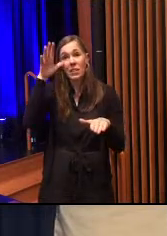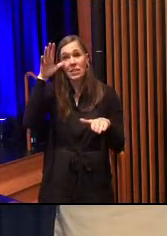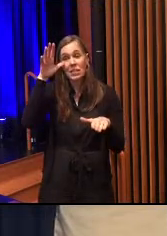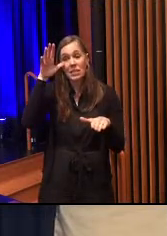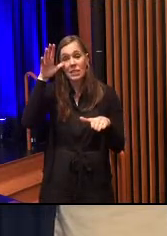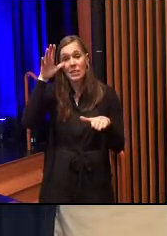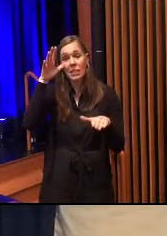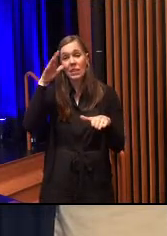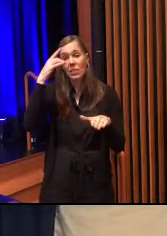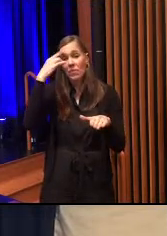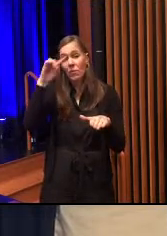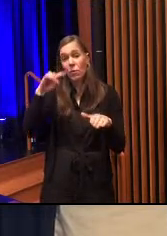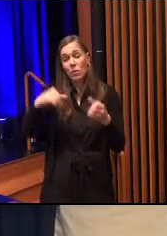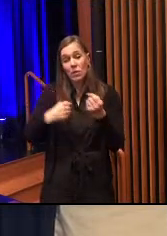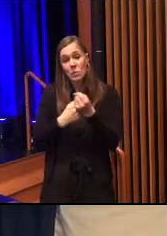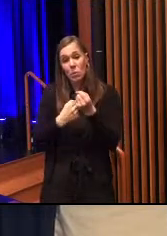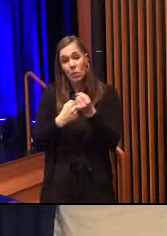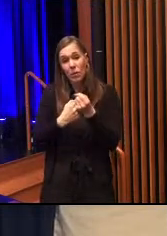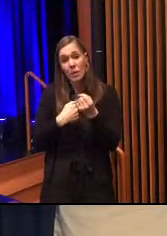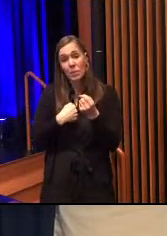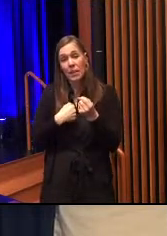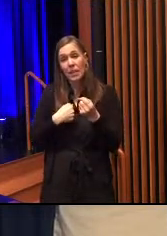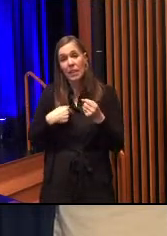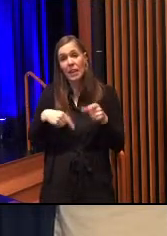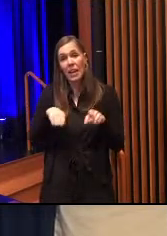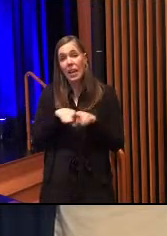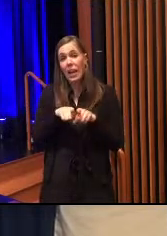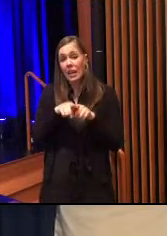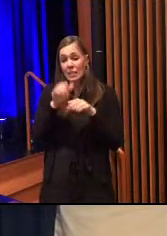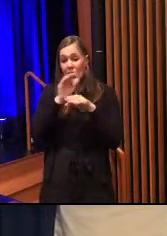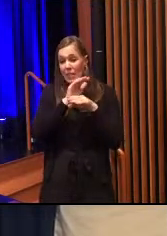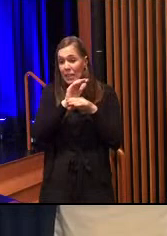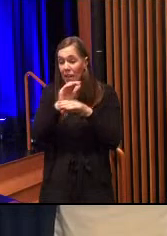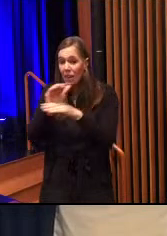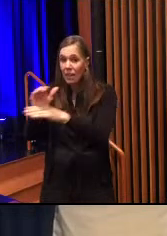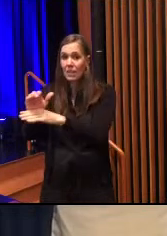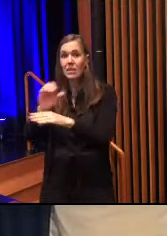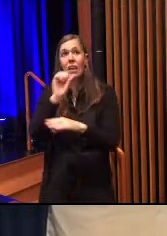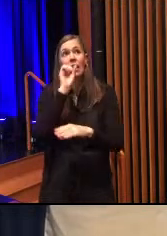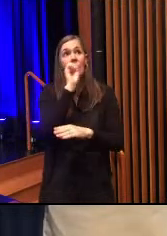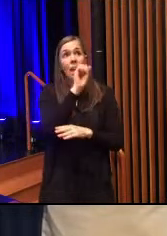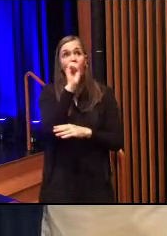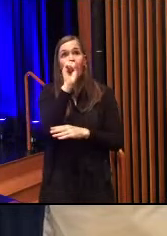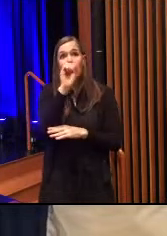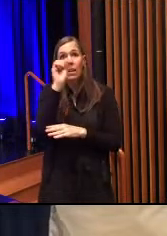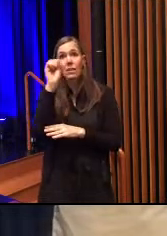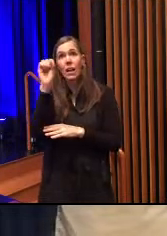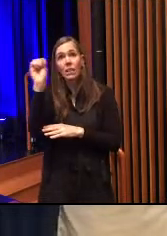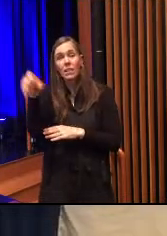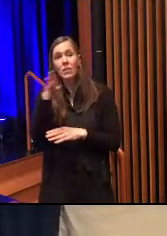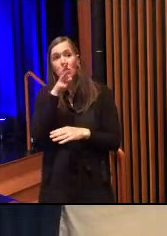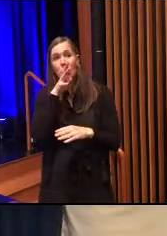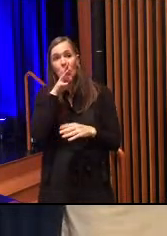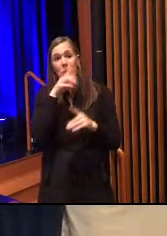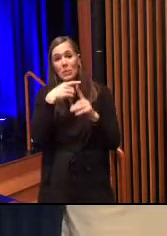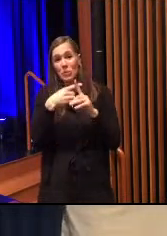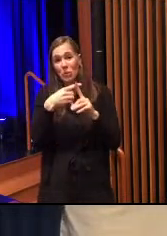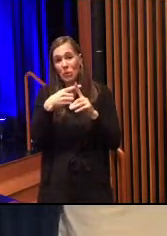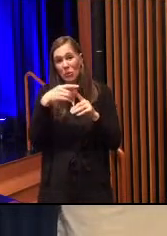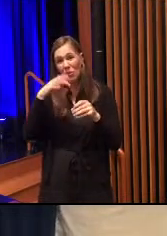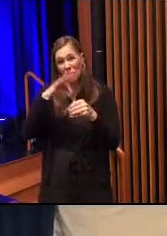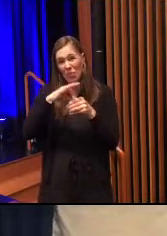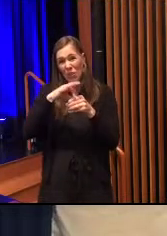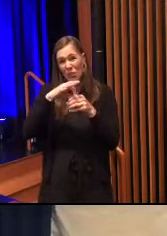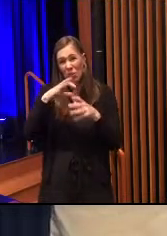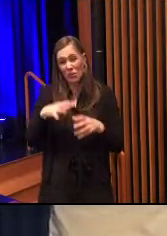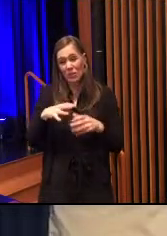for standing by me as I spent my nights knocking on doors and talking to voters. I want to thank the